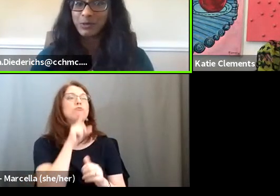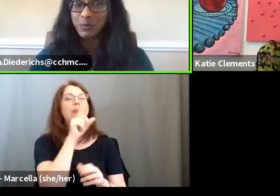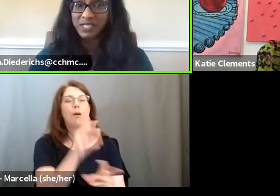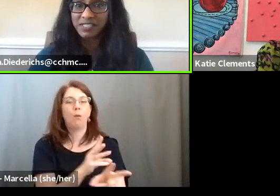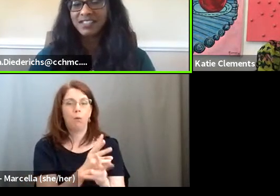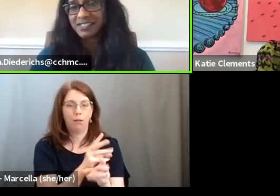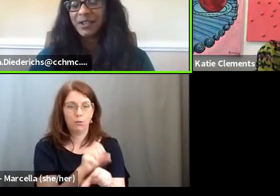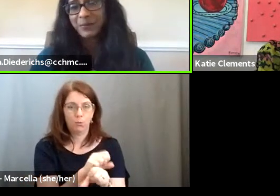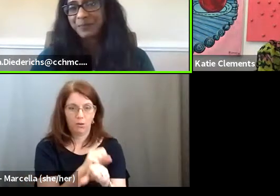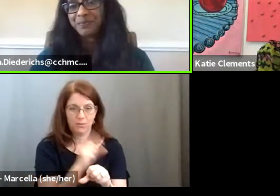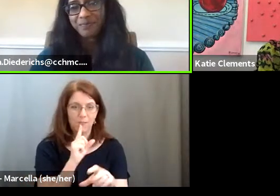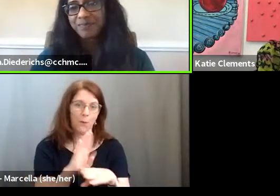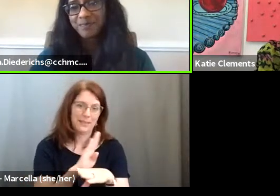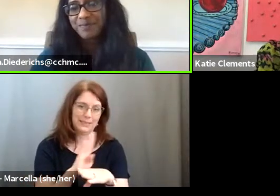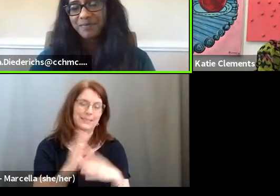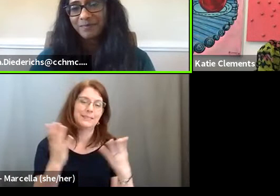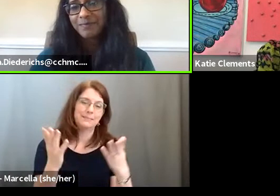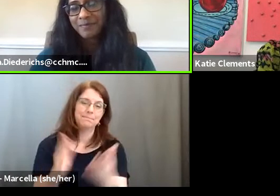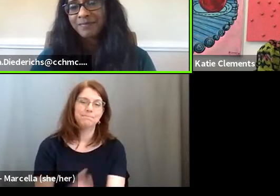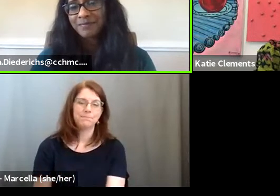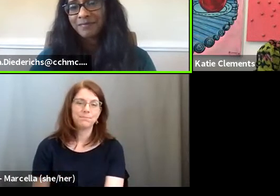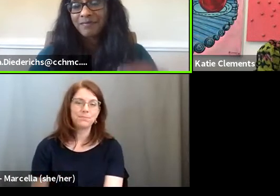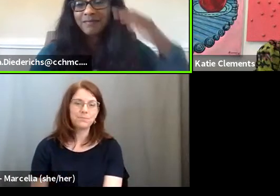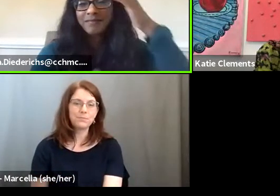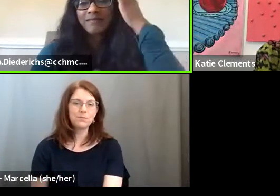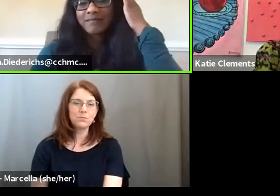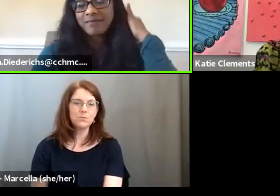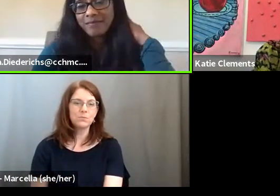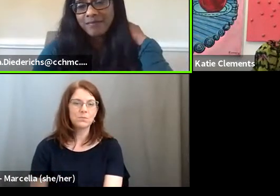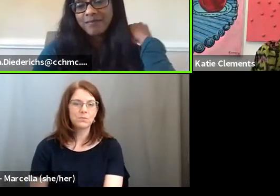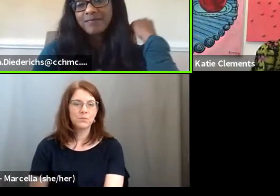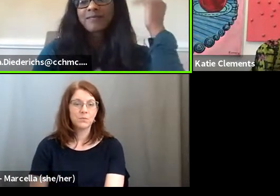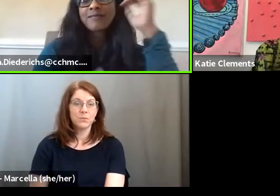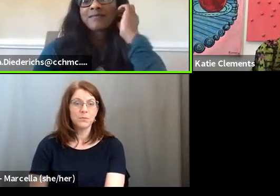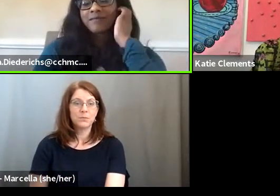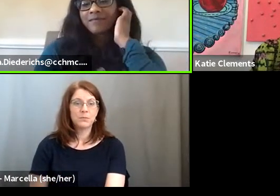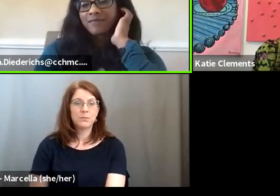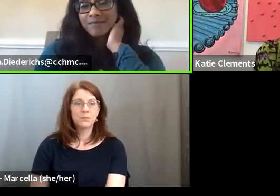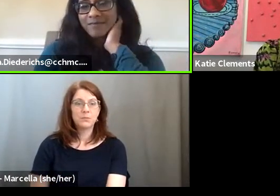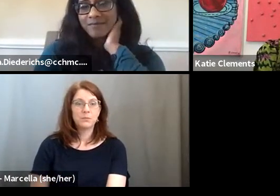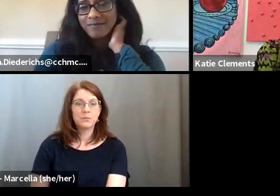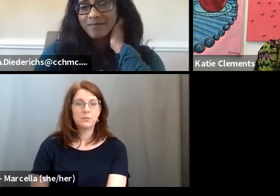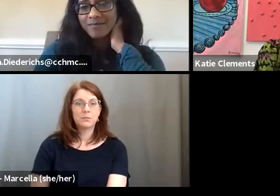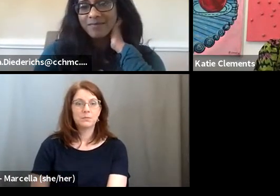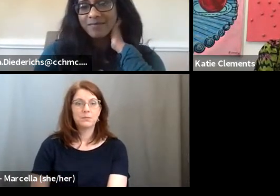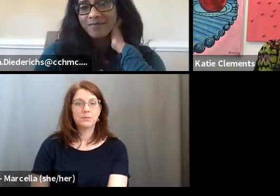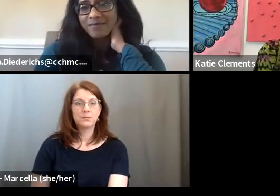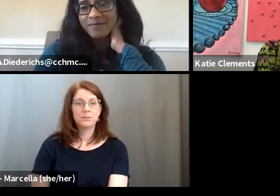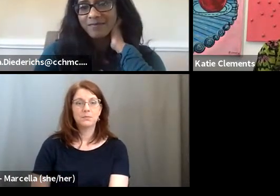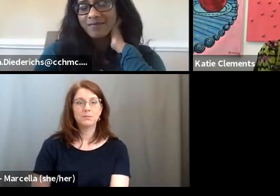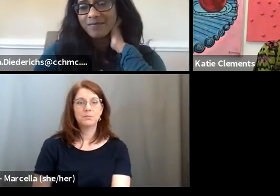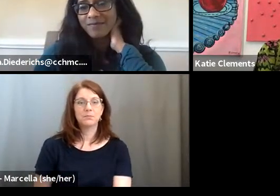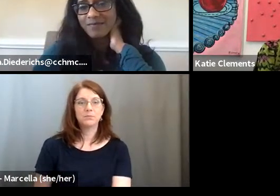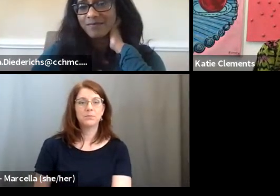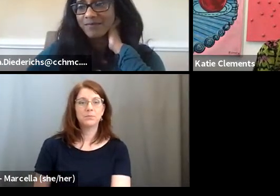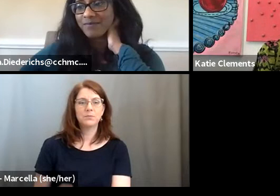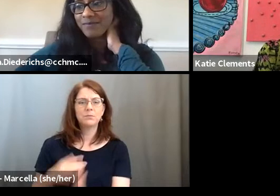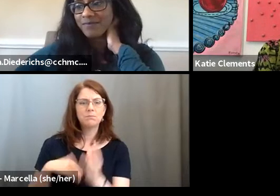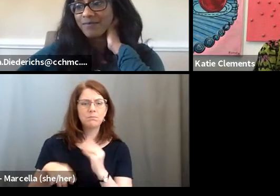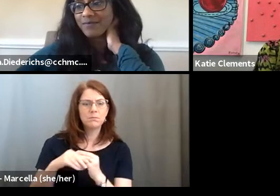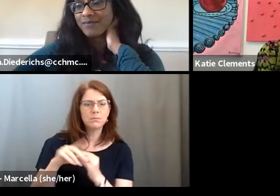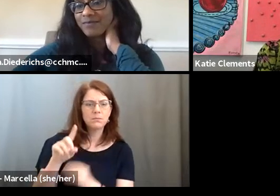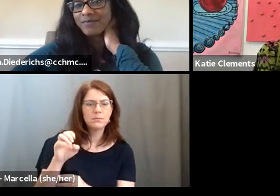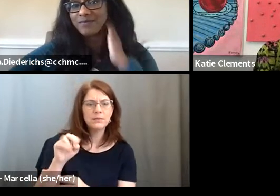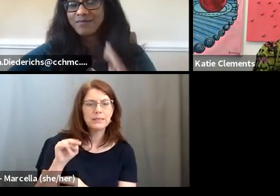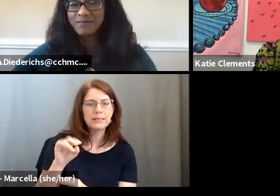is in terms of business. So I was just going to add, um, Denise, I'm curious,